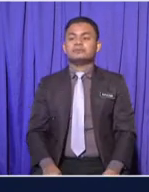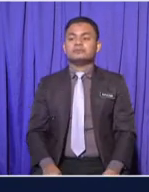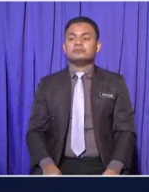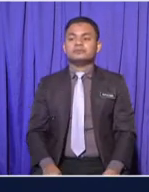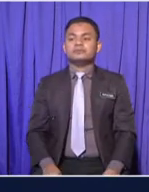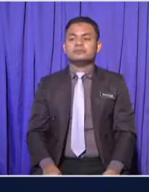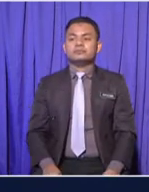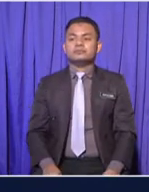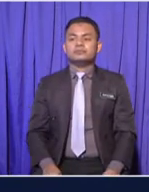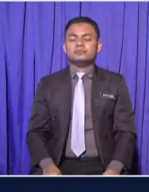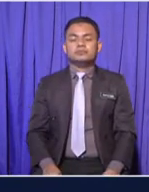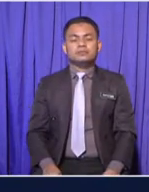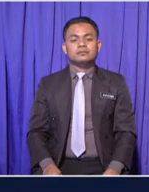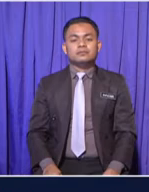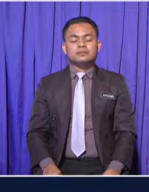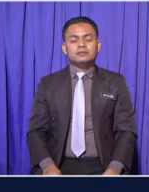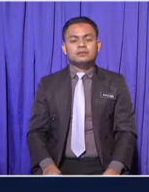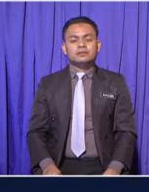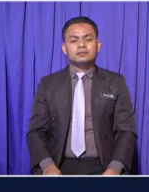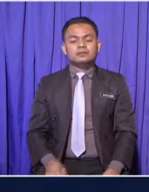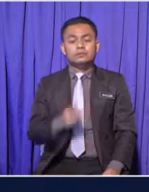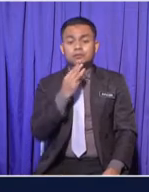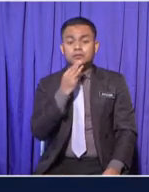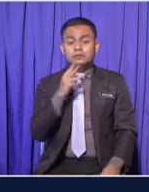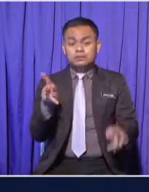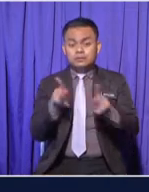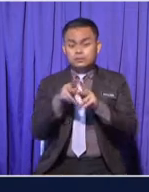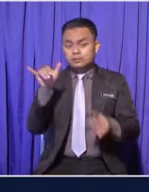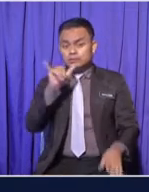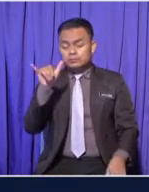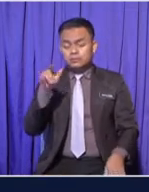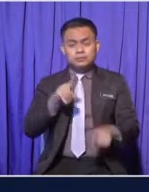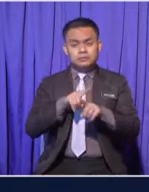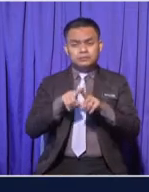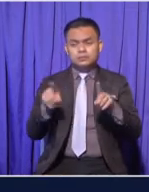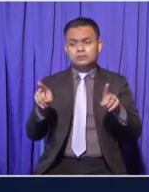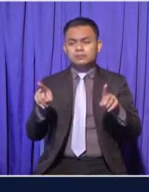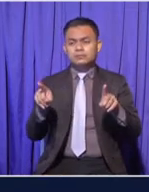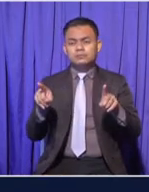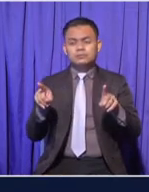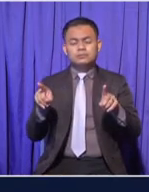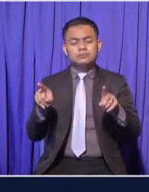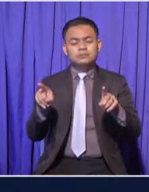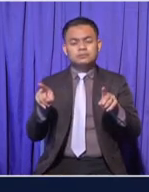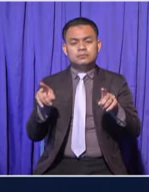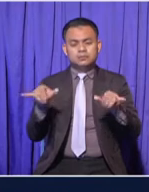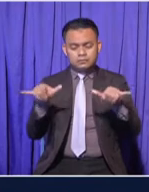They have the same colour But are they the same size?